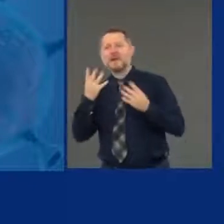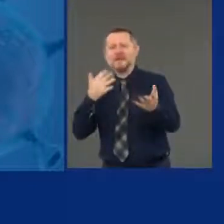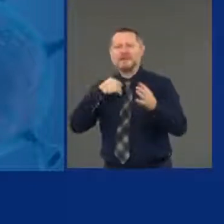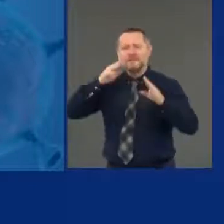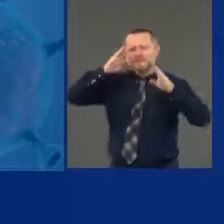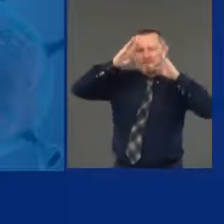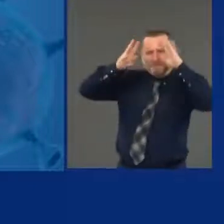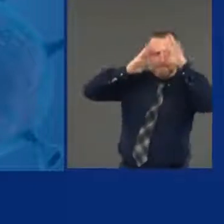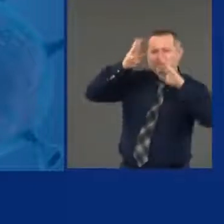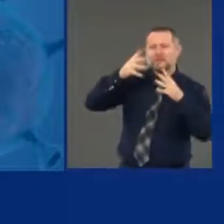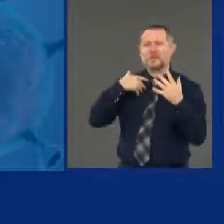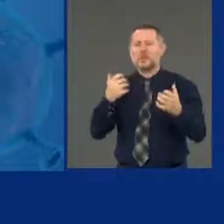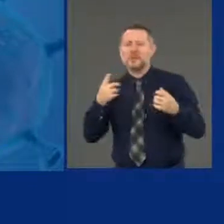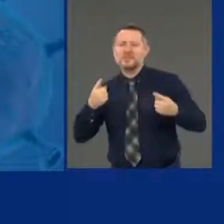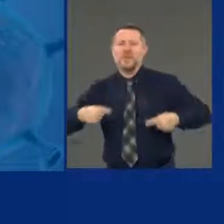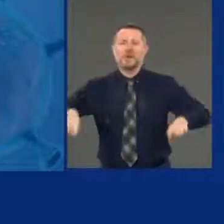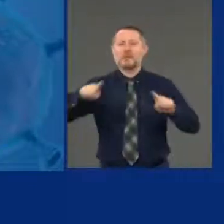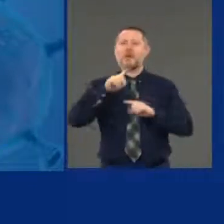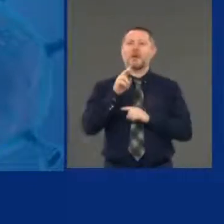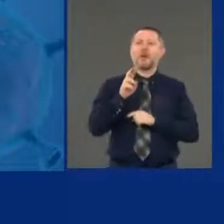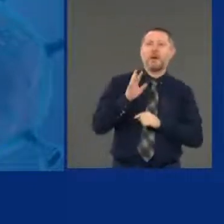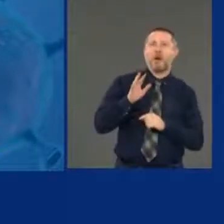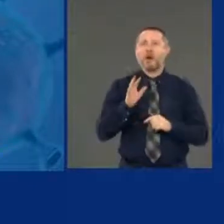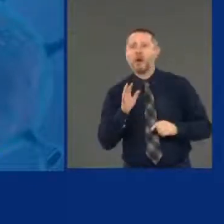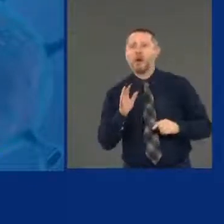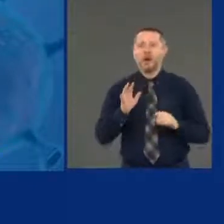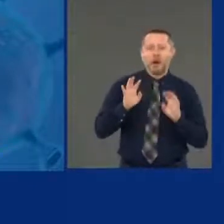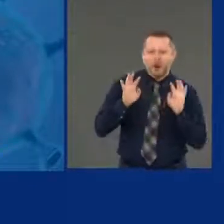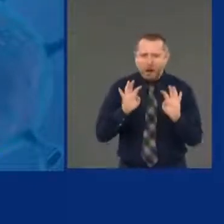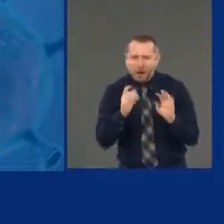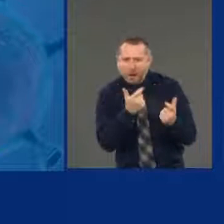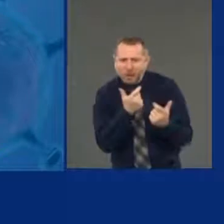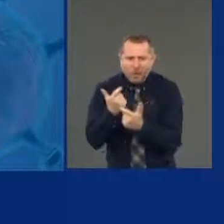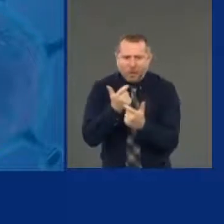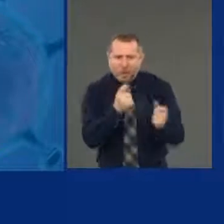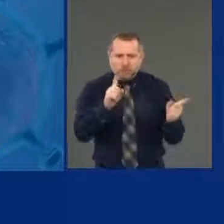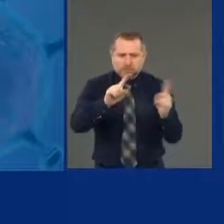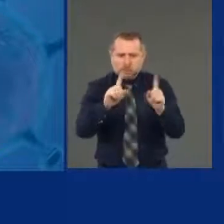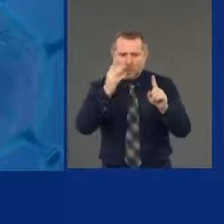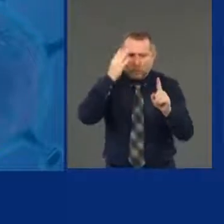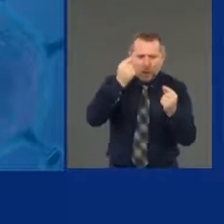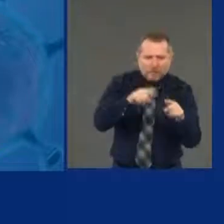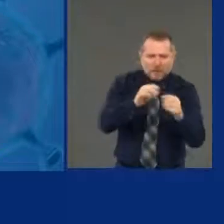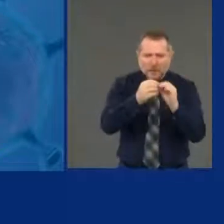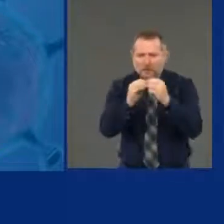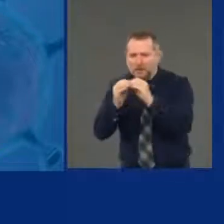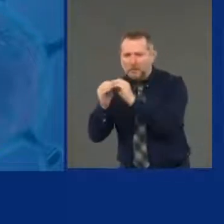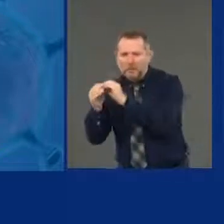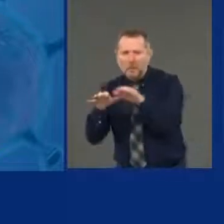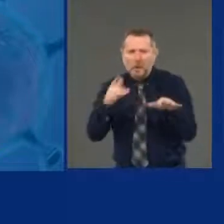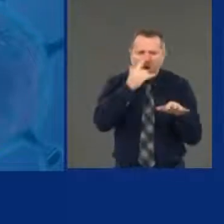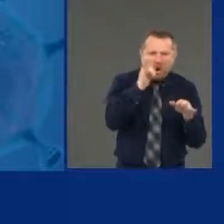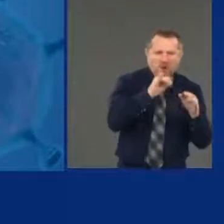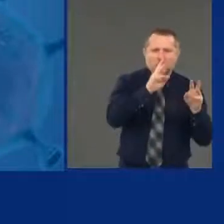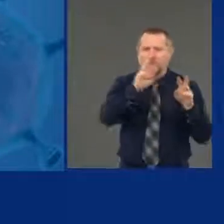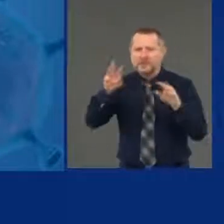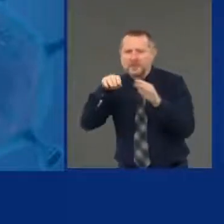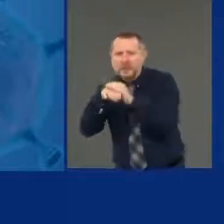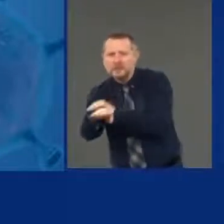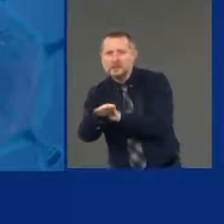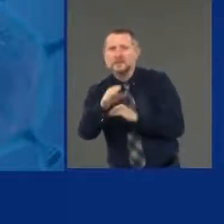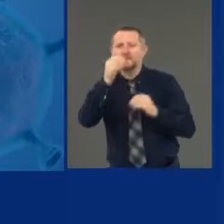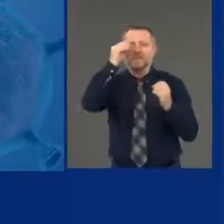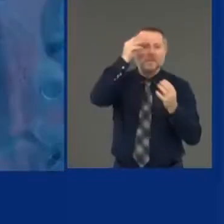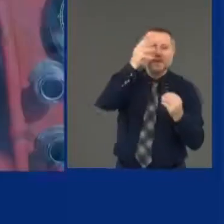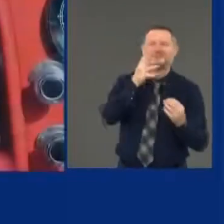actually to look at this and understand it and want to go to a website and take the 30 seconds it takes to